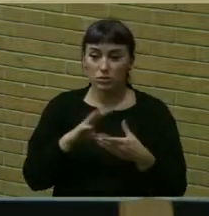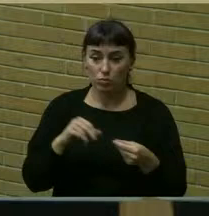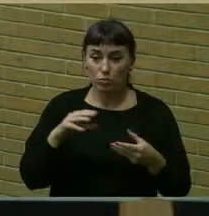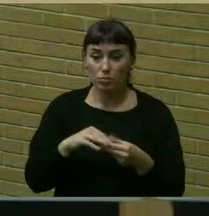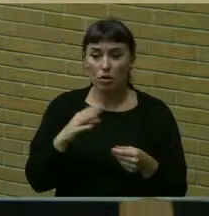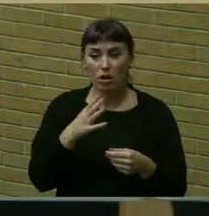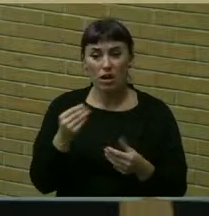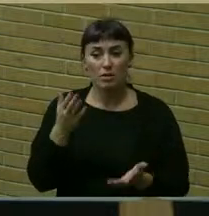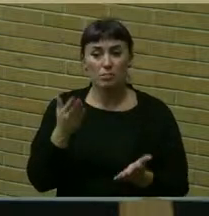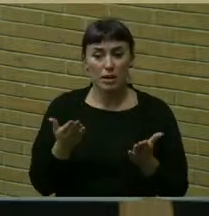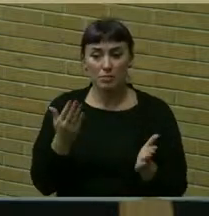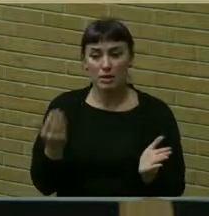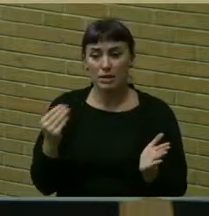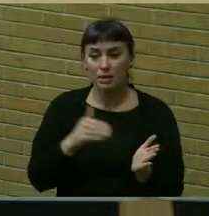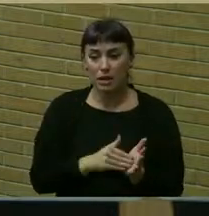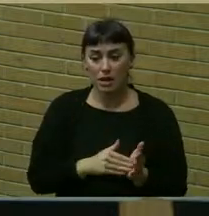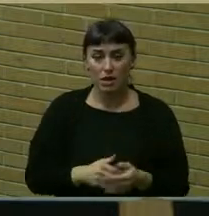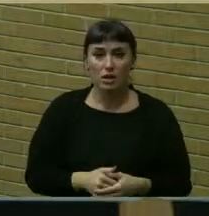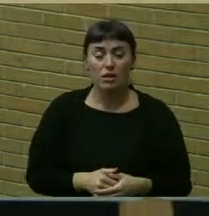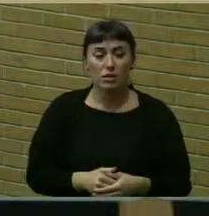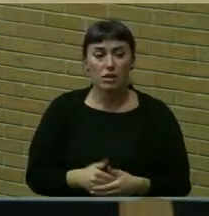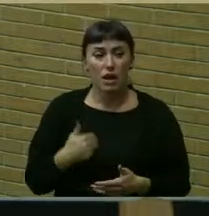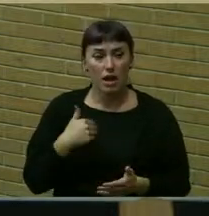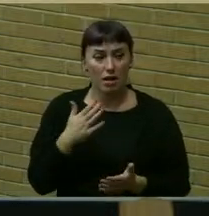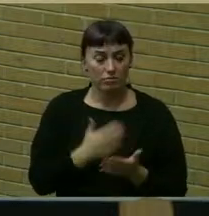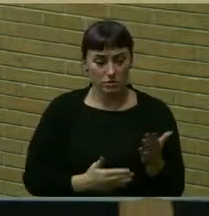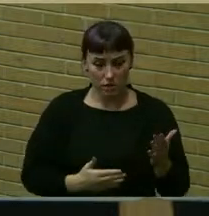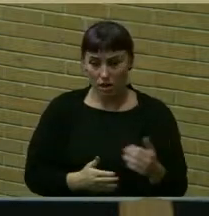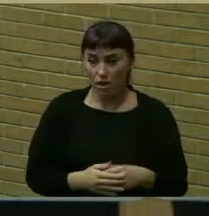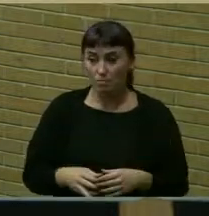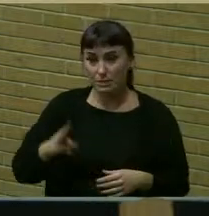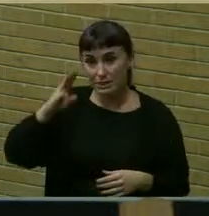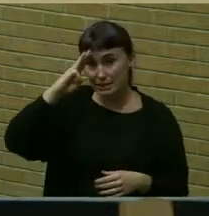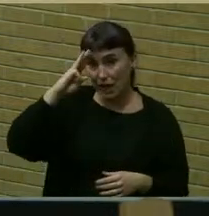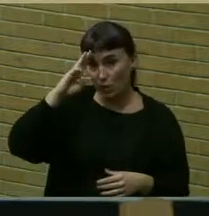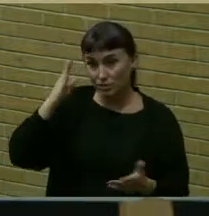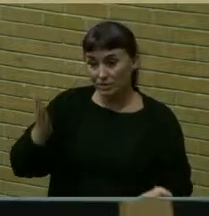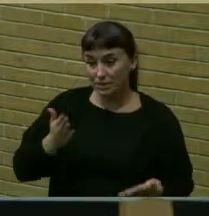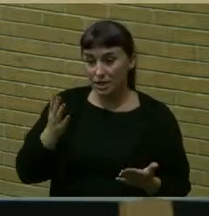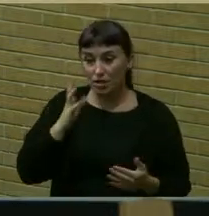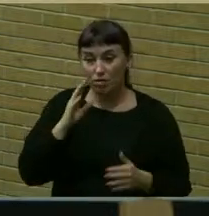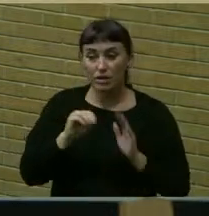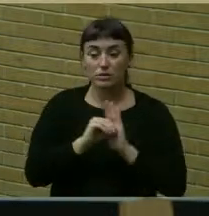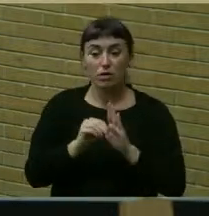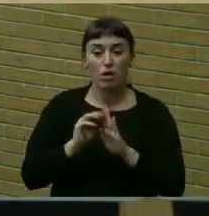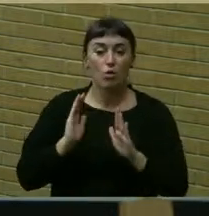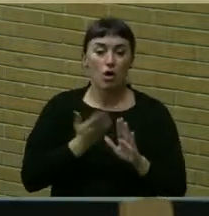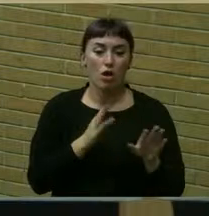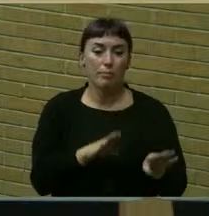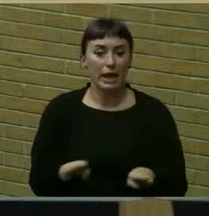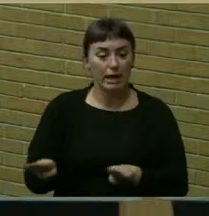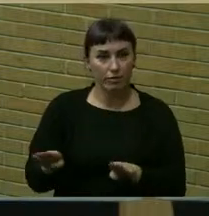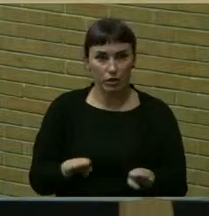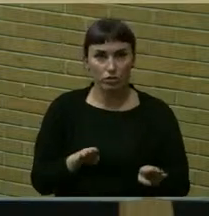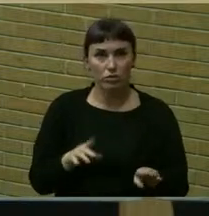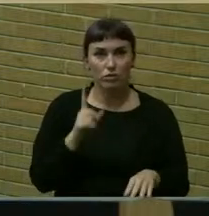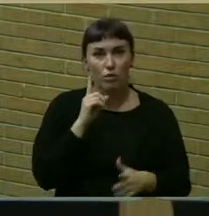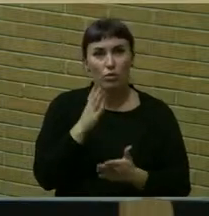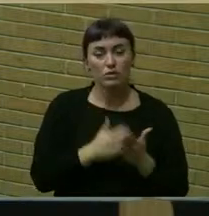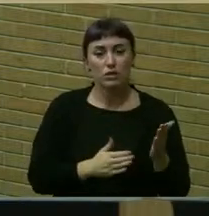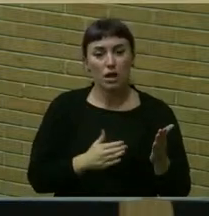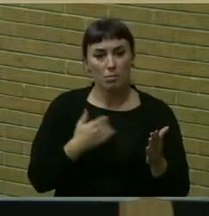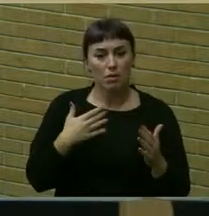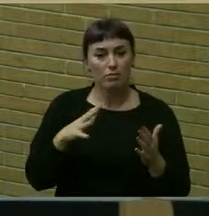And maybe again, we've got some scouts here in the room tonight. Let's model our behavior on some of the